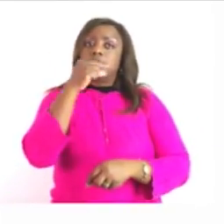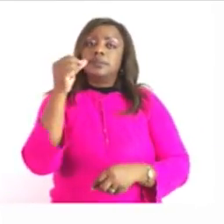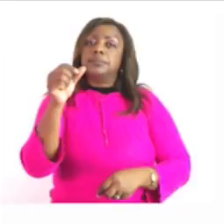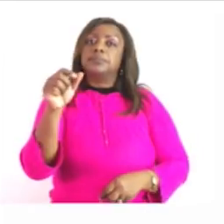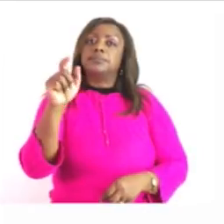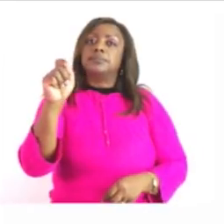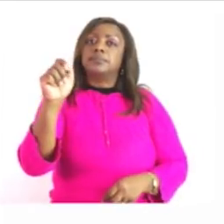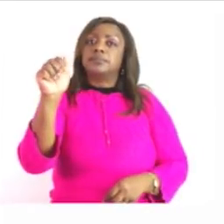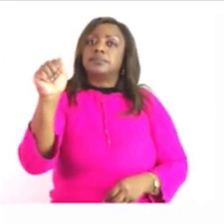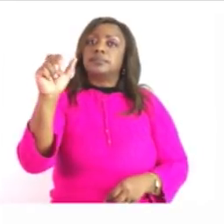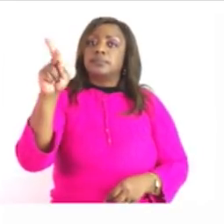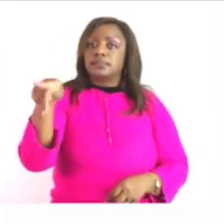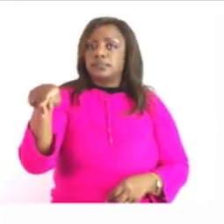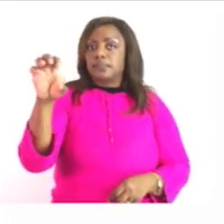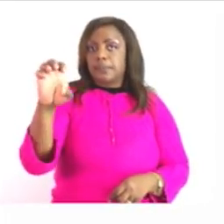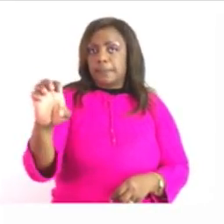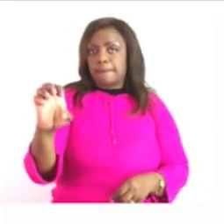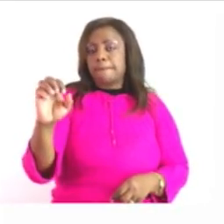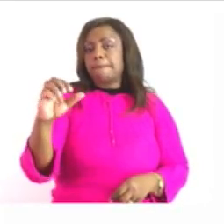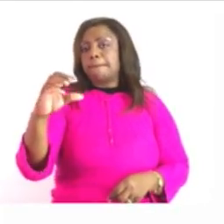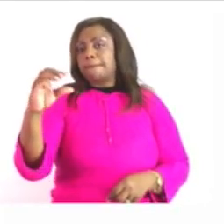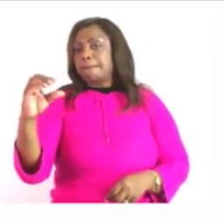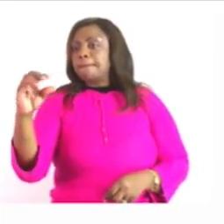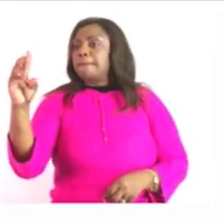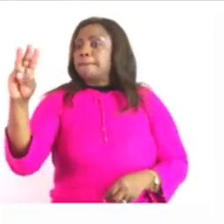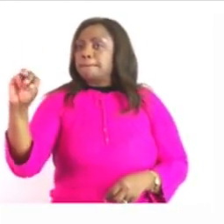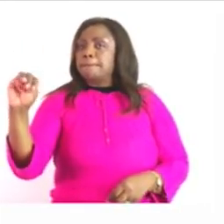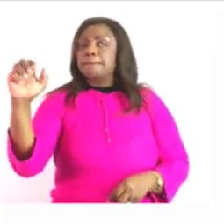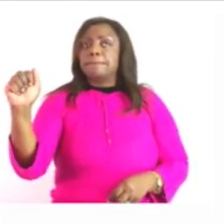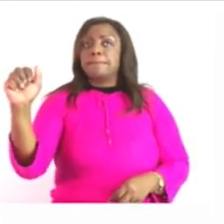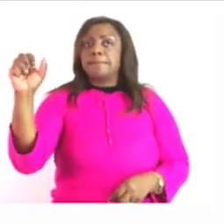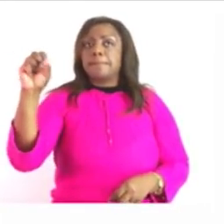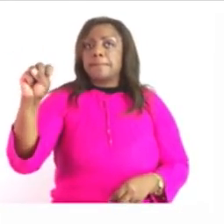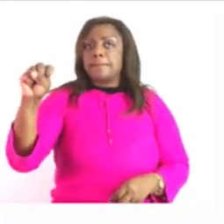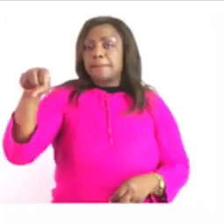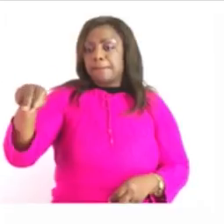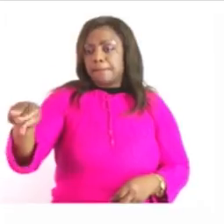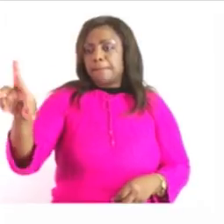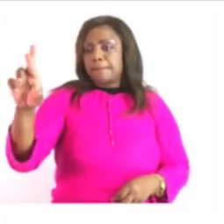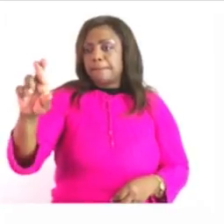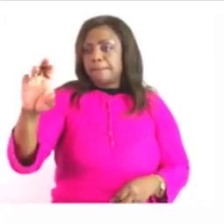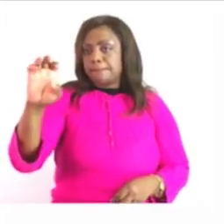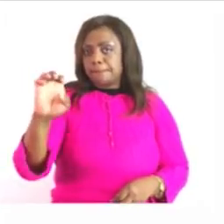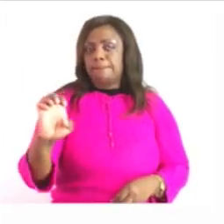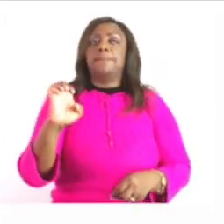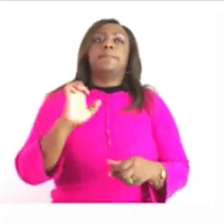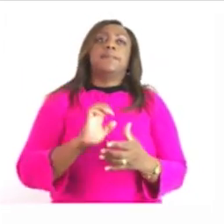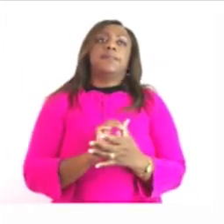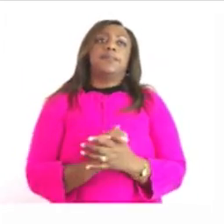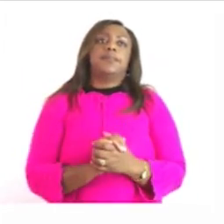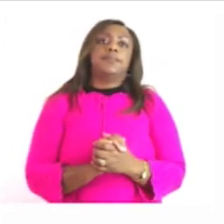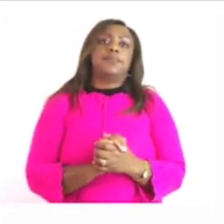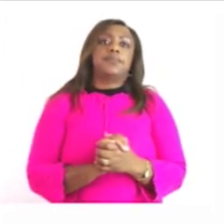and after we measured this we find out that the length was 4